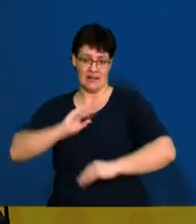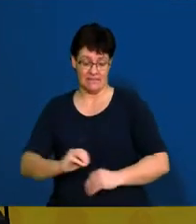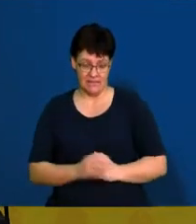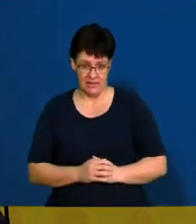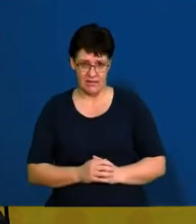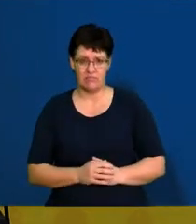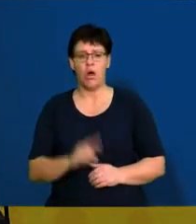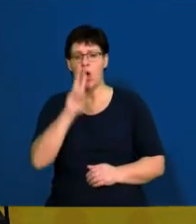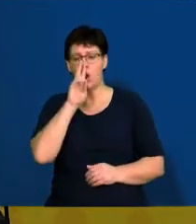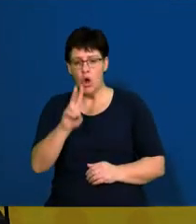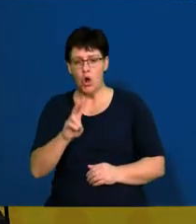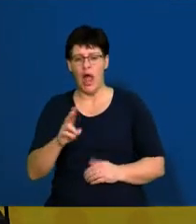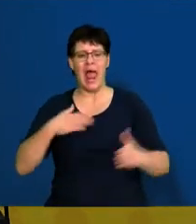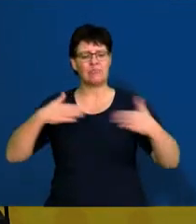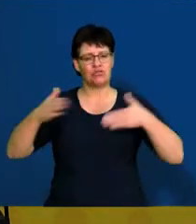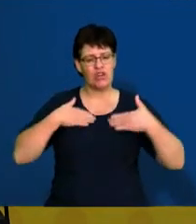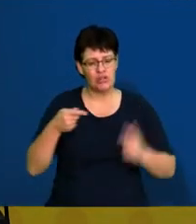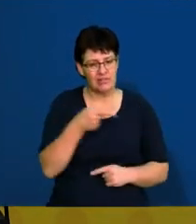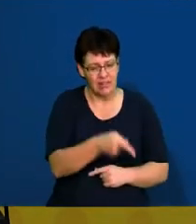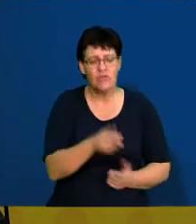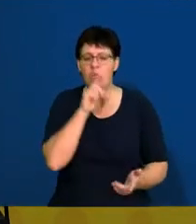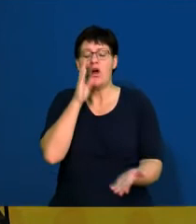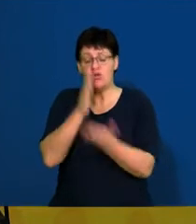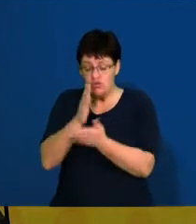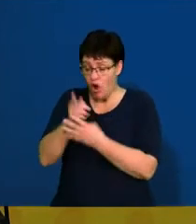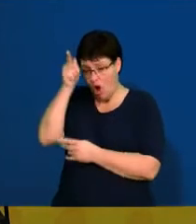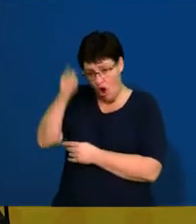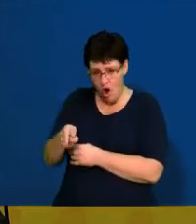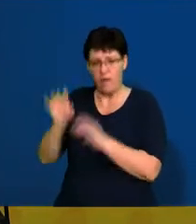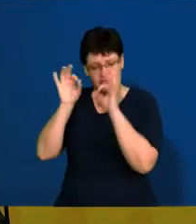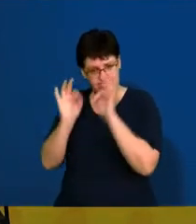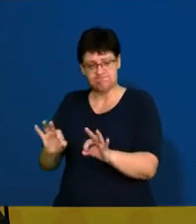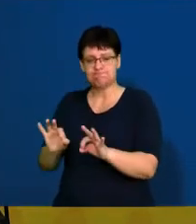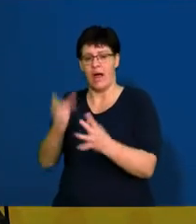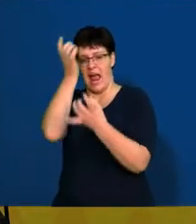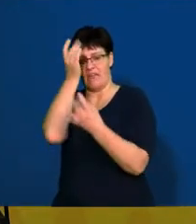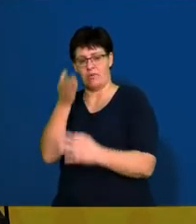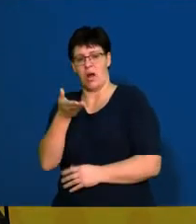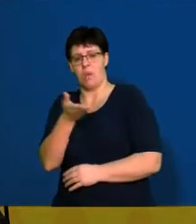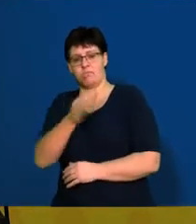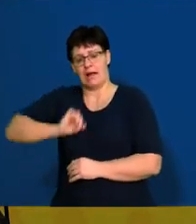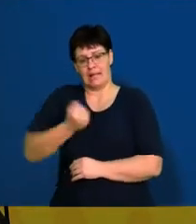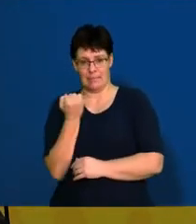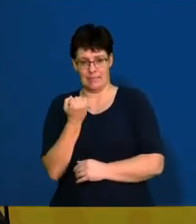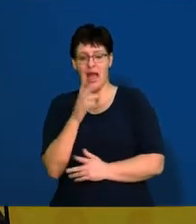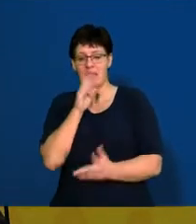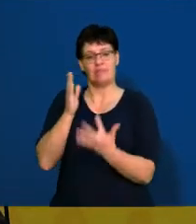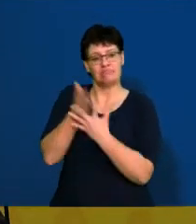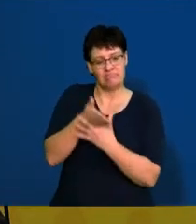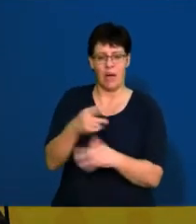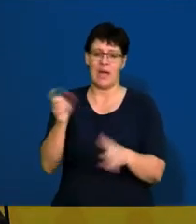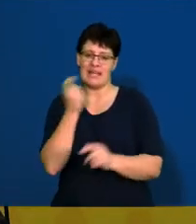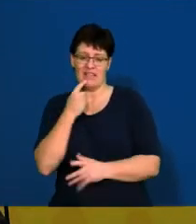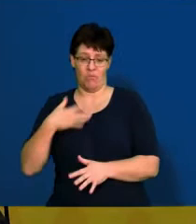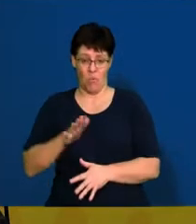satisfied. If you look at administration, it's making sure that we keep the correct information and that we can access